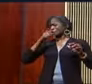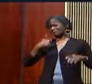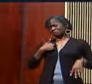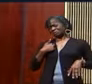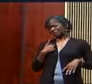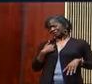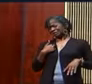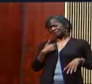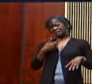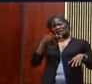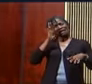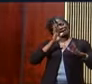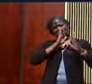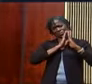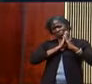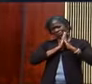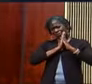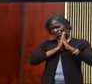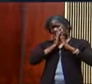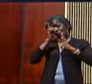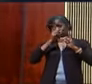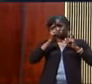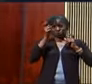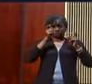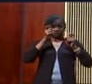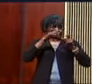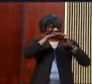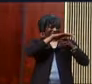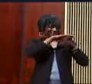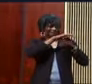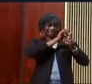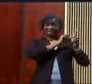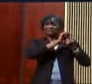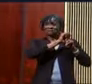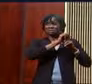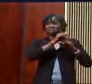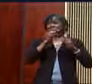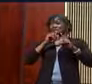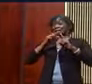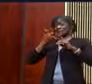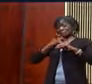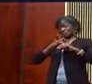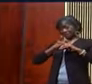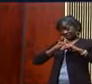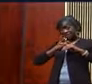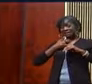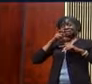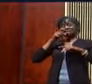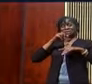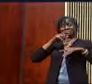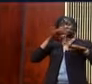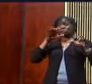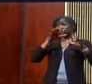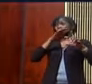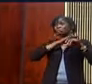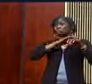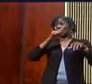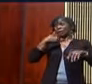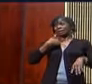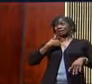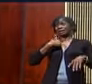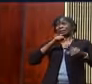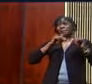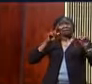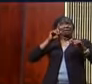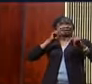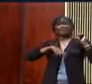God, I'm praying for you to do what you can do. And that I've got to do what you've called me to do. But I can't do